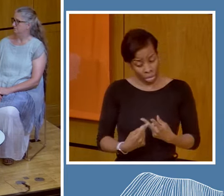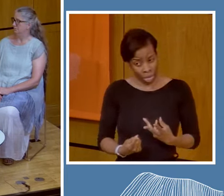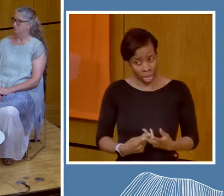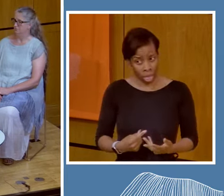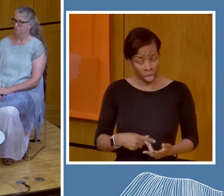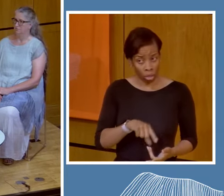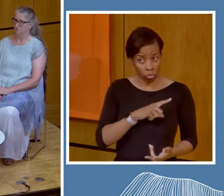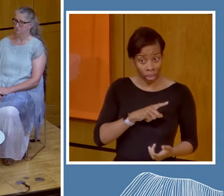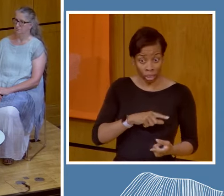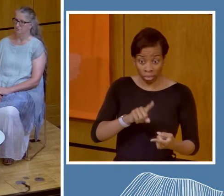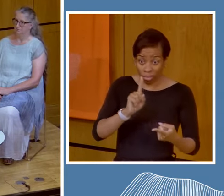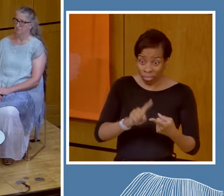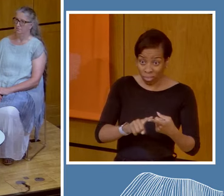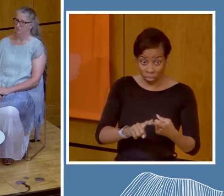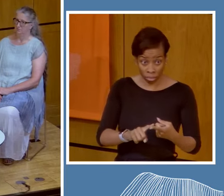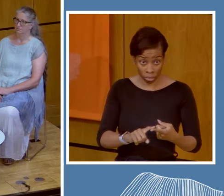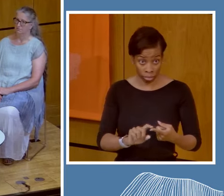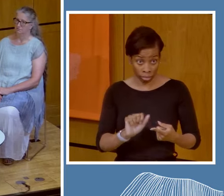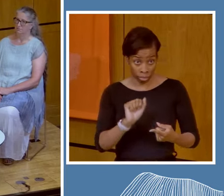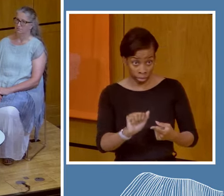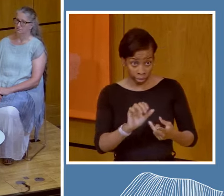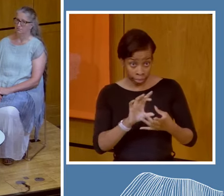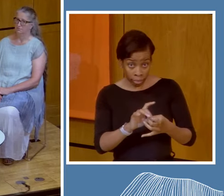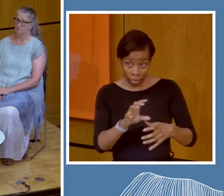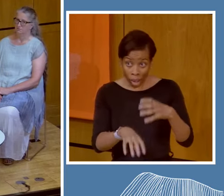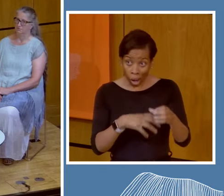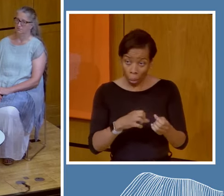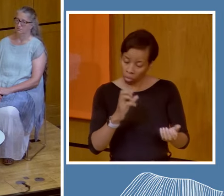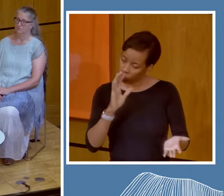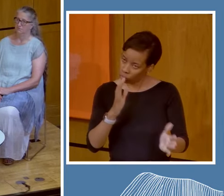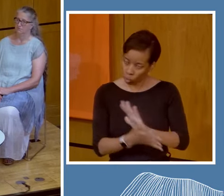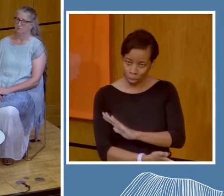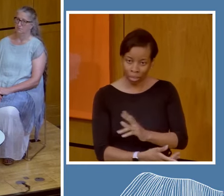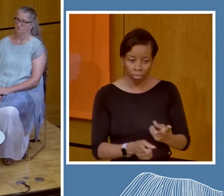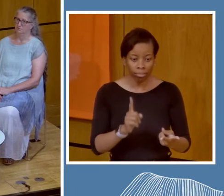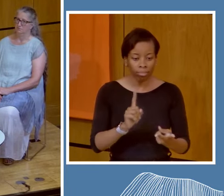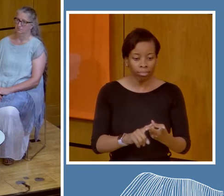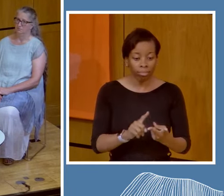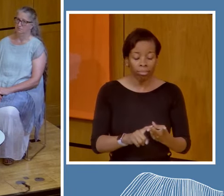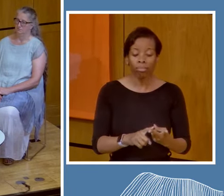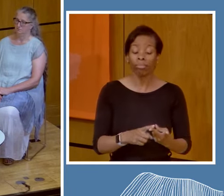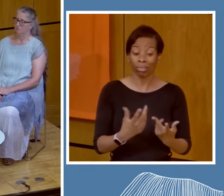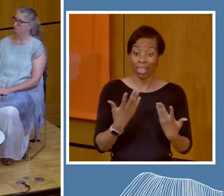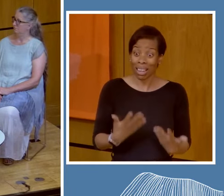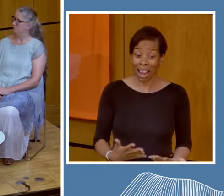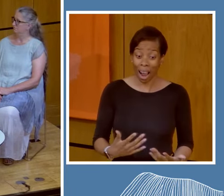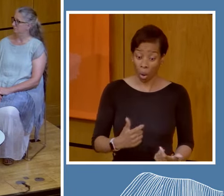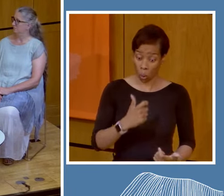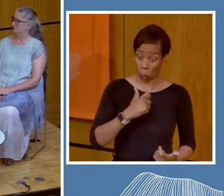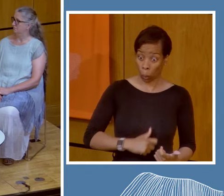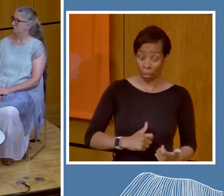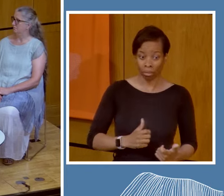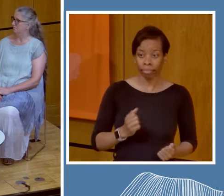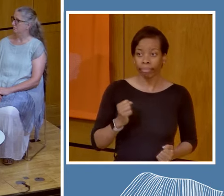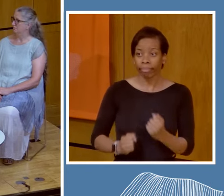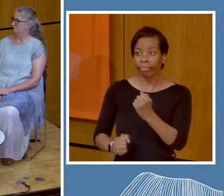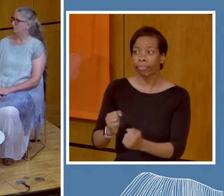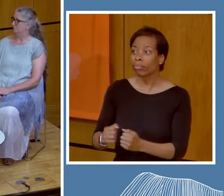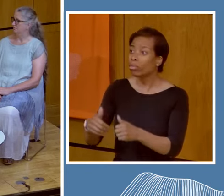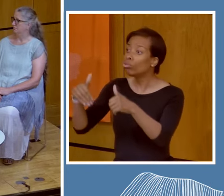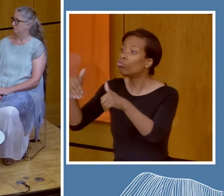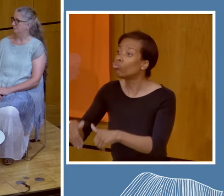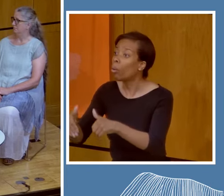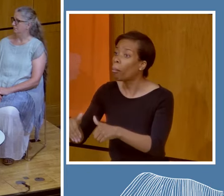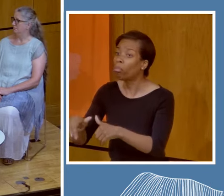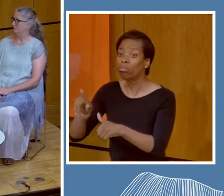culturally sound, nutritious foods, because many folks are going now to eat commercial products from the store, which lack a lot of